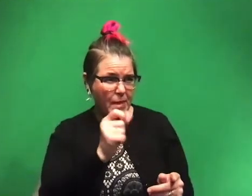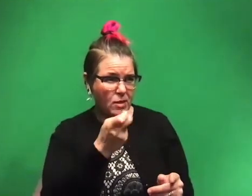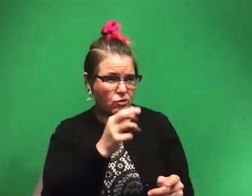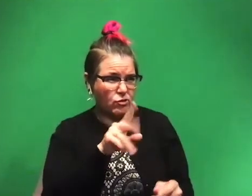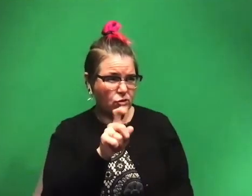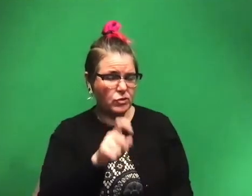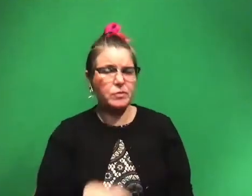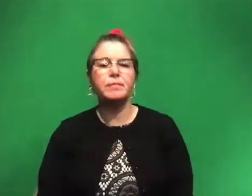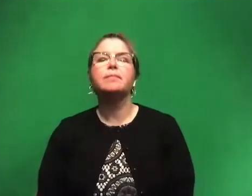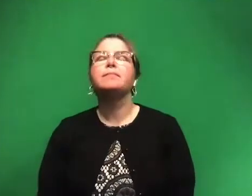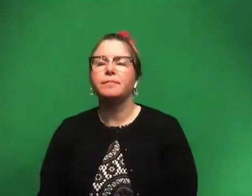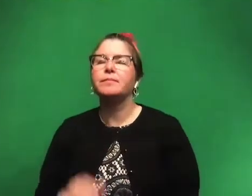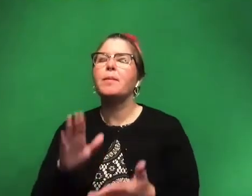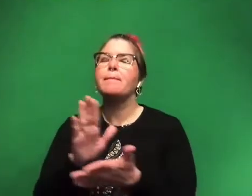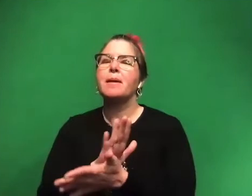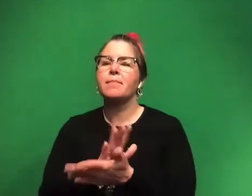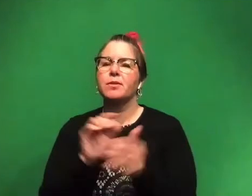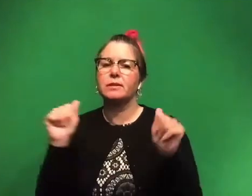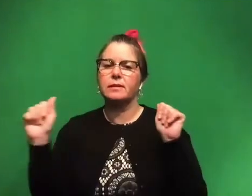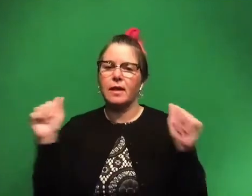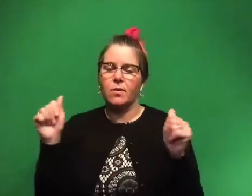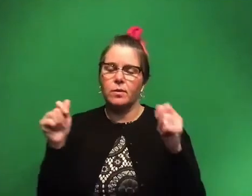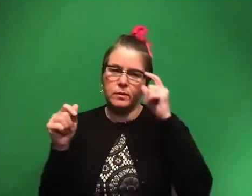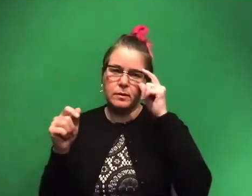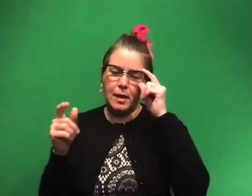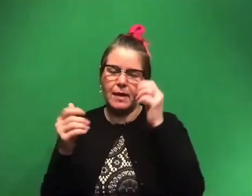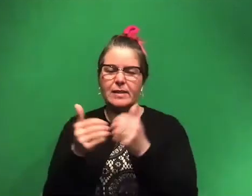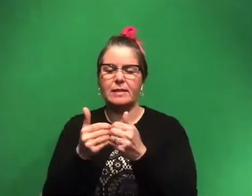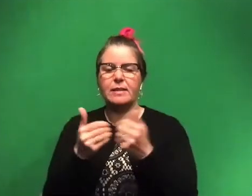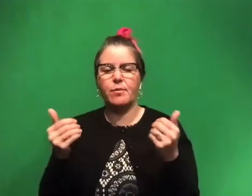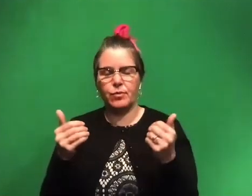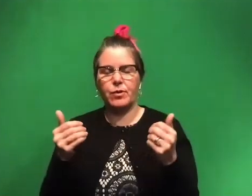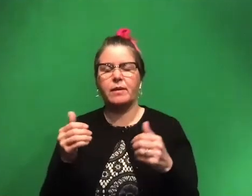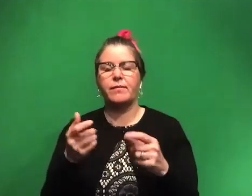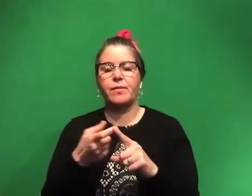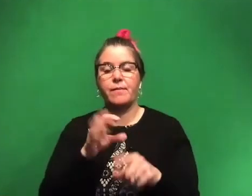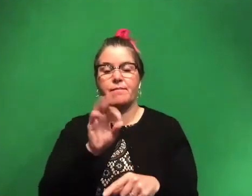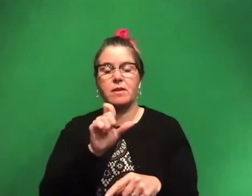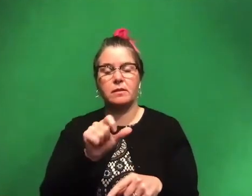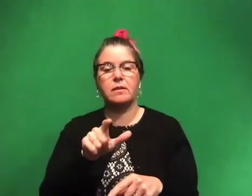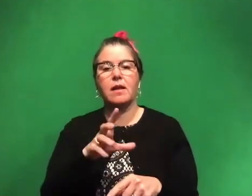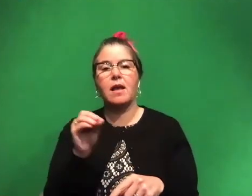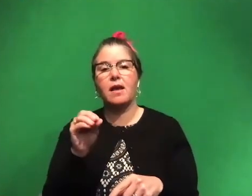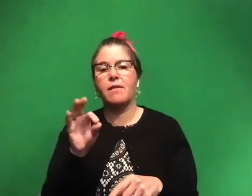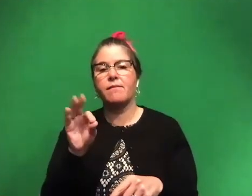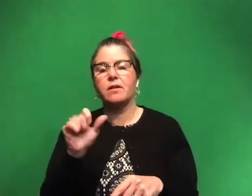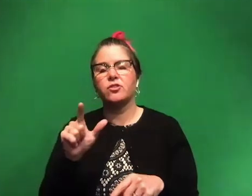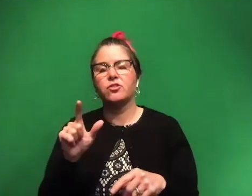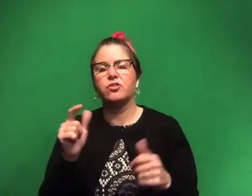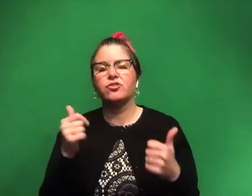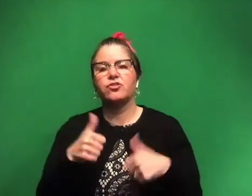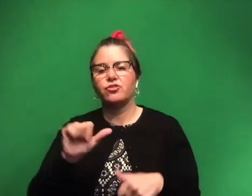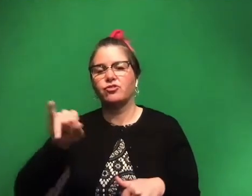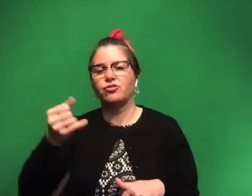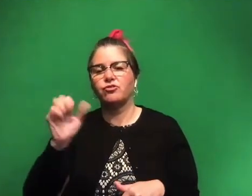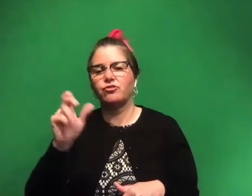So paper towels are, they act as a separator between the fossil and what's called the fossil jacket. And the jacket